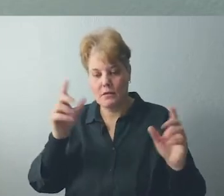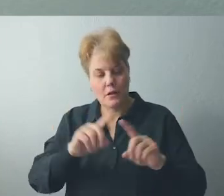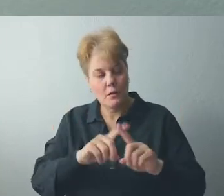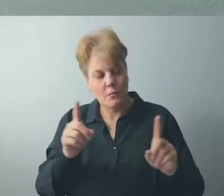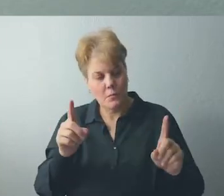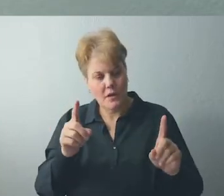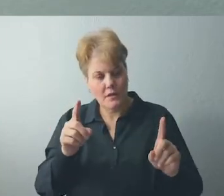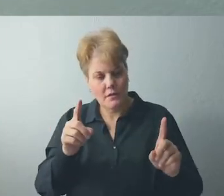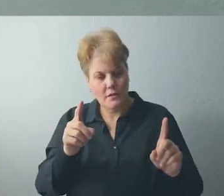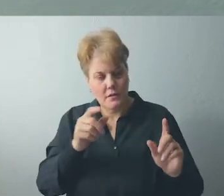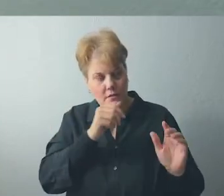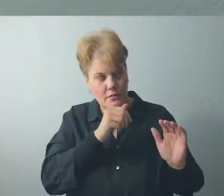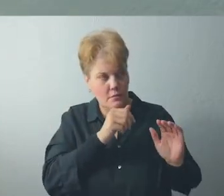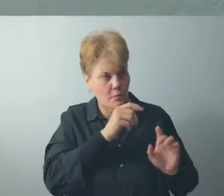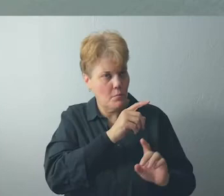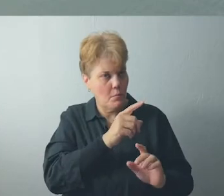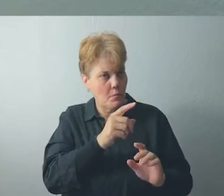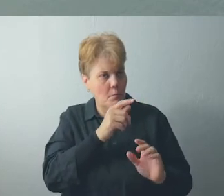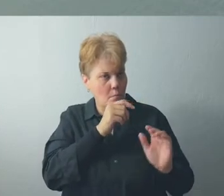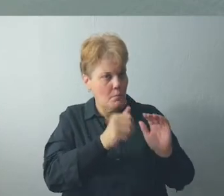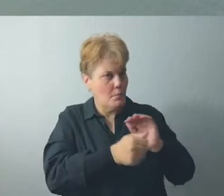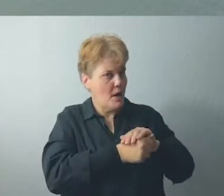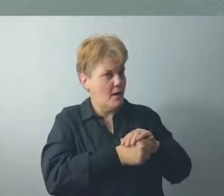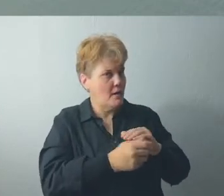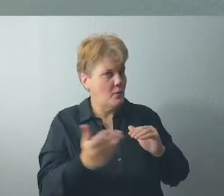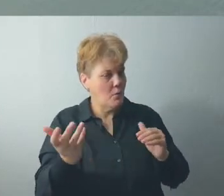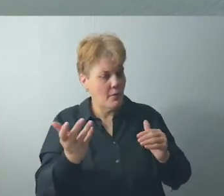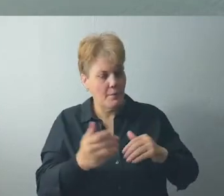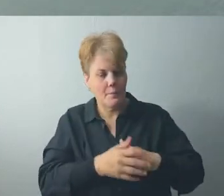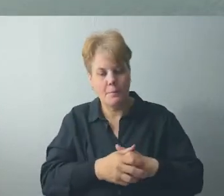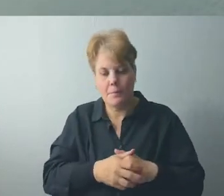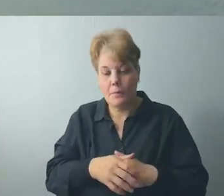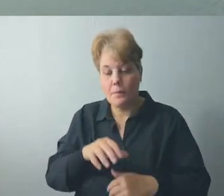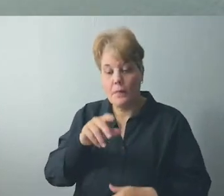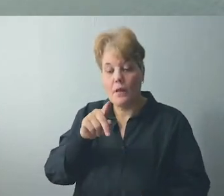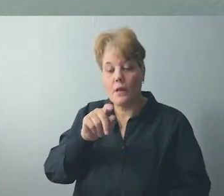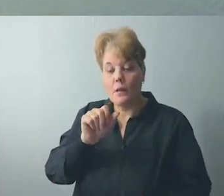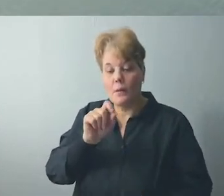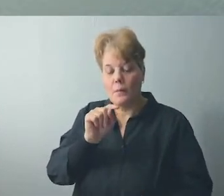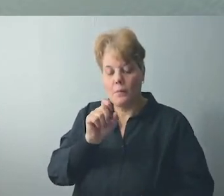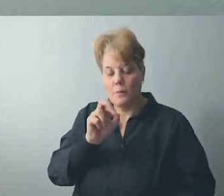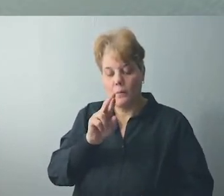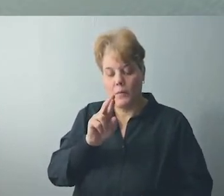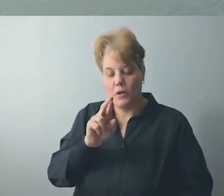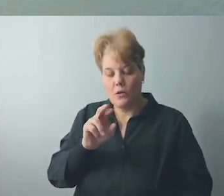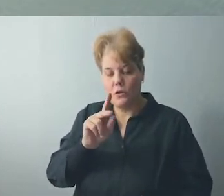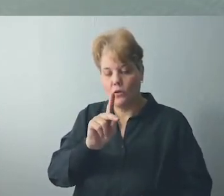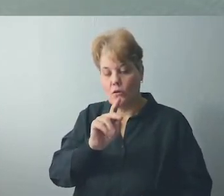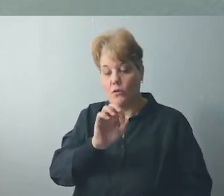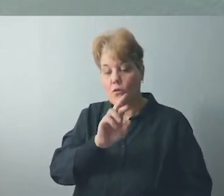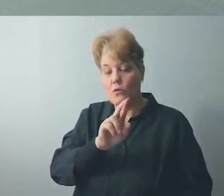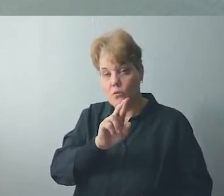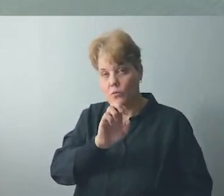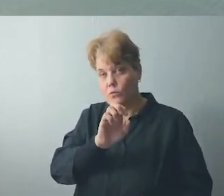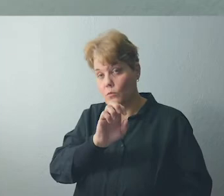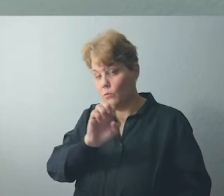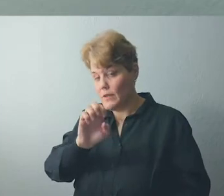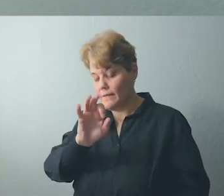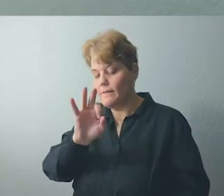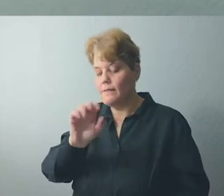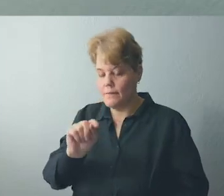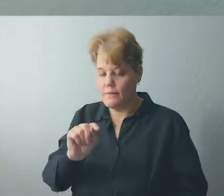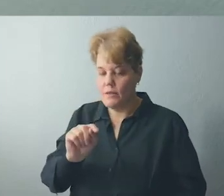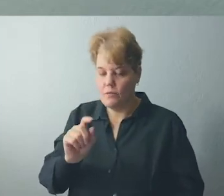chaos? Author Peter Kreft has written, chaos is to a community what disease is to a body.